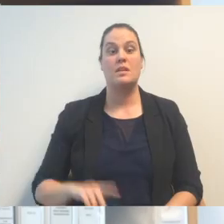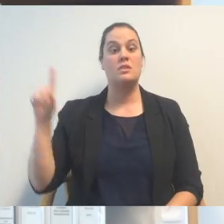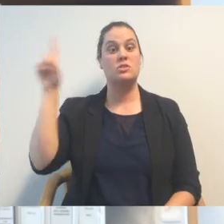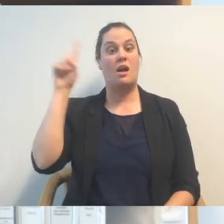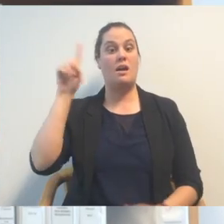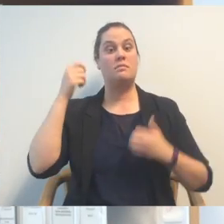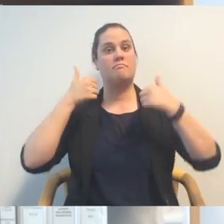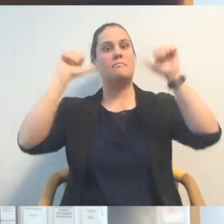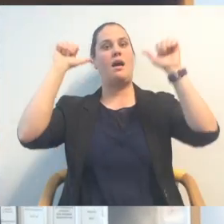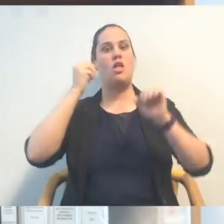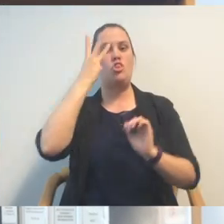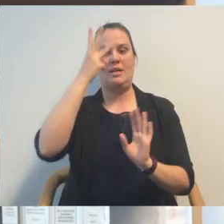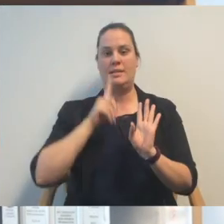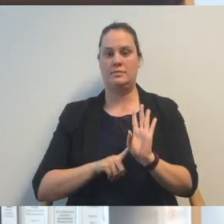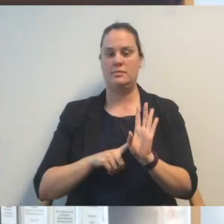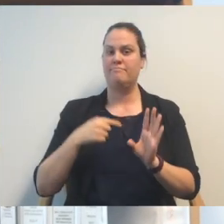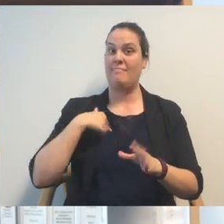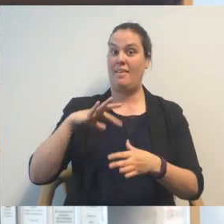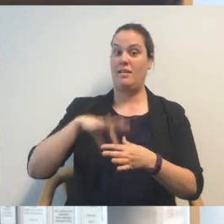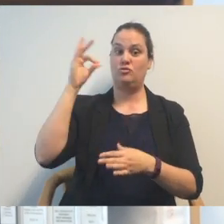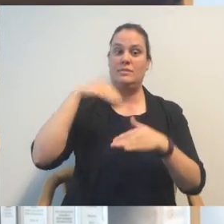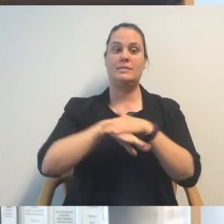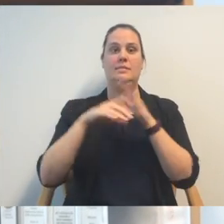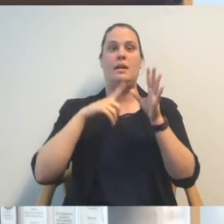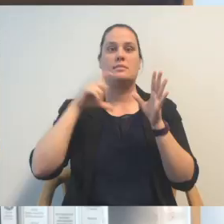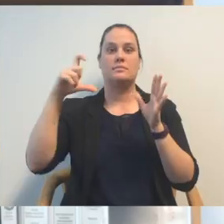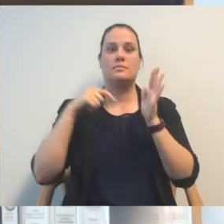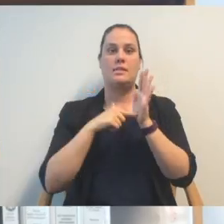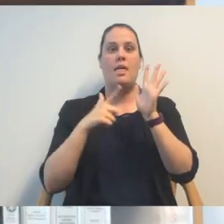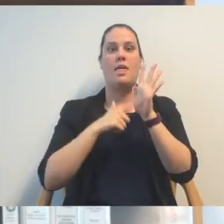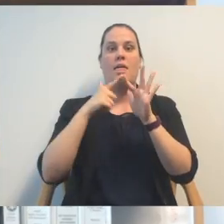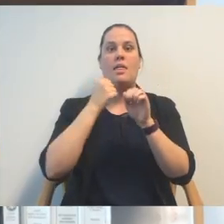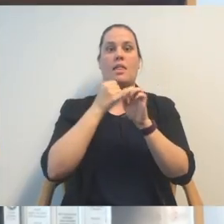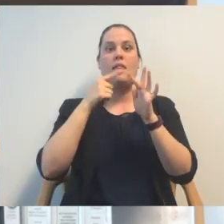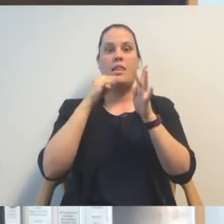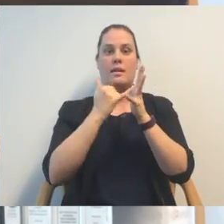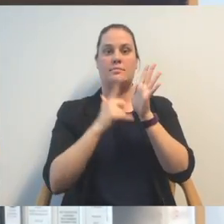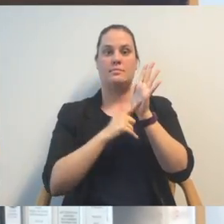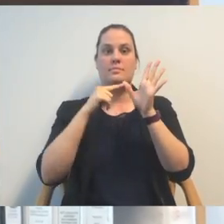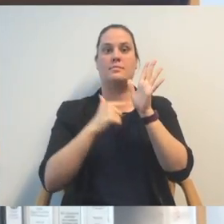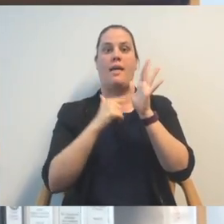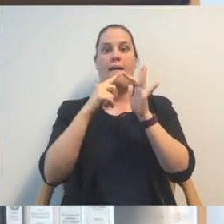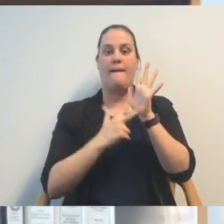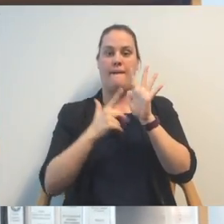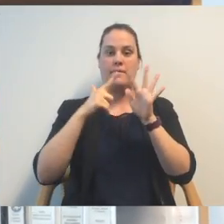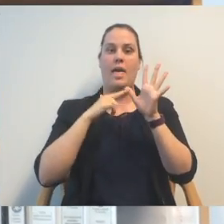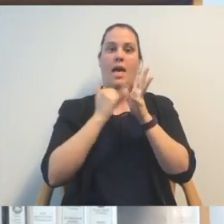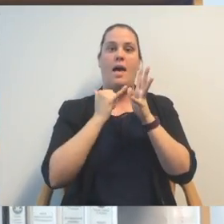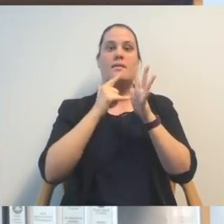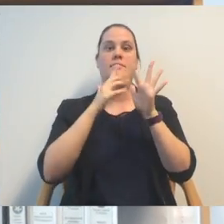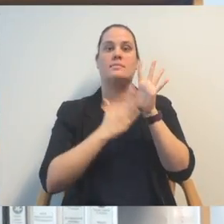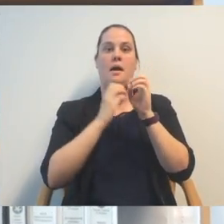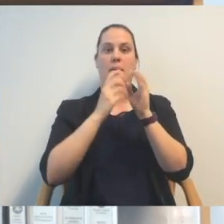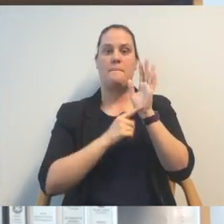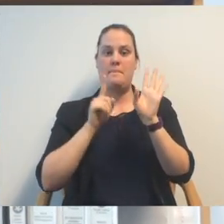Today's the third anniversary of my election to the ACT Legislative Assembly and I wanted to talk a little about just a couple of the